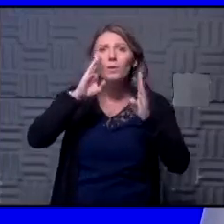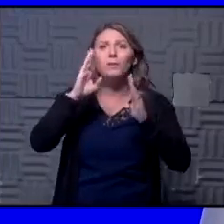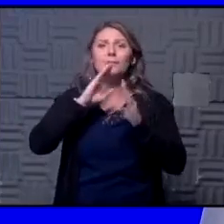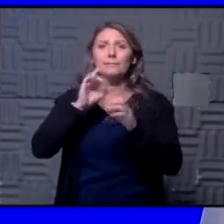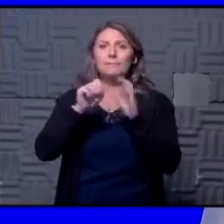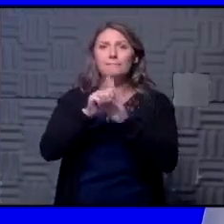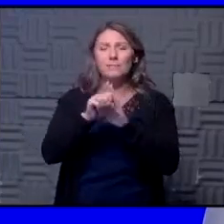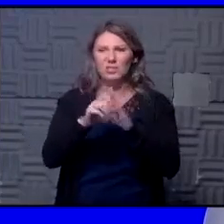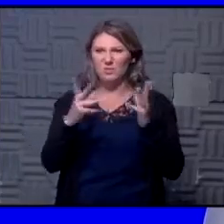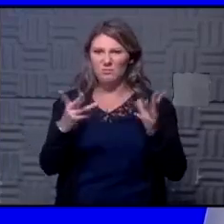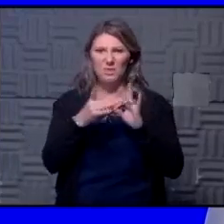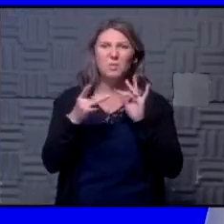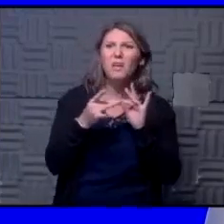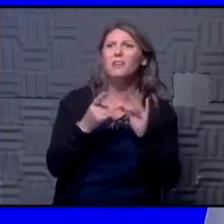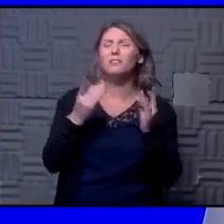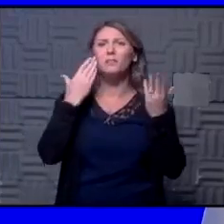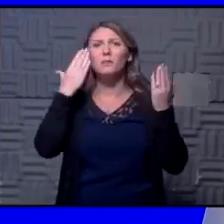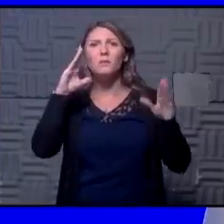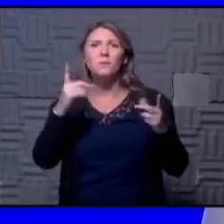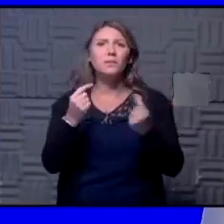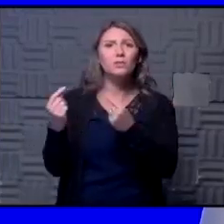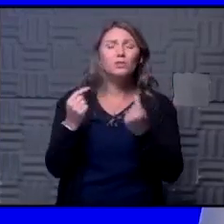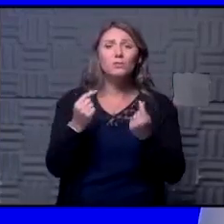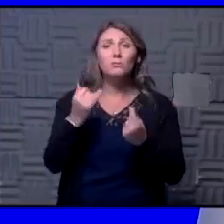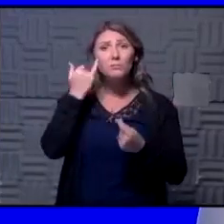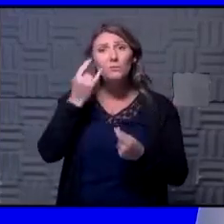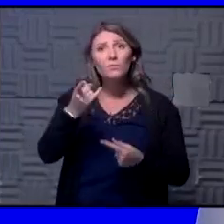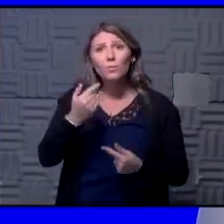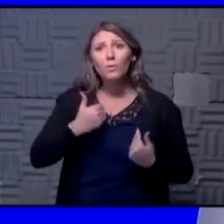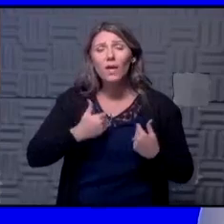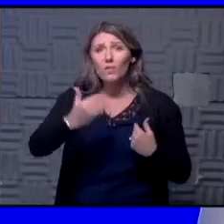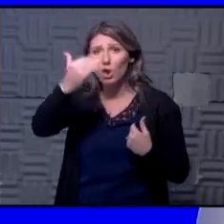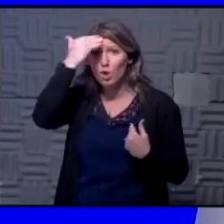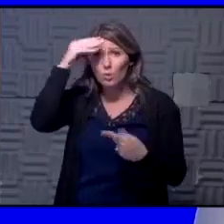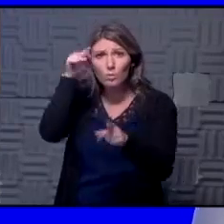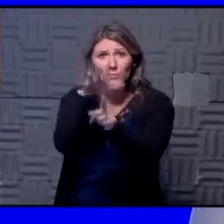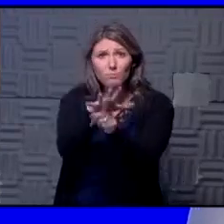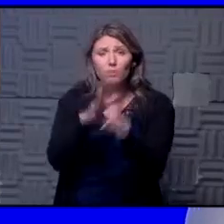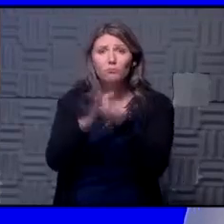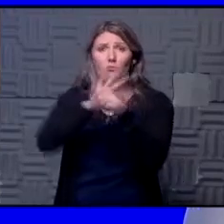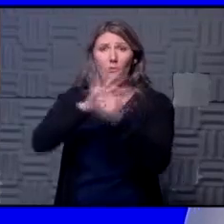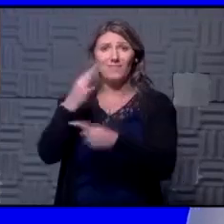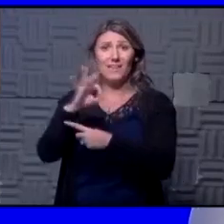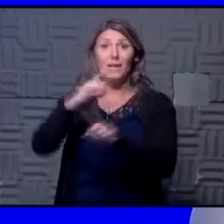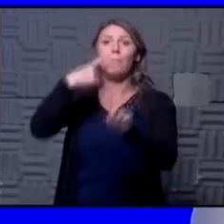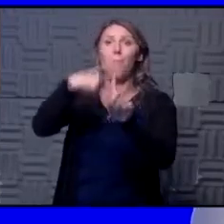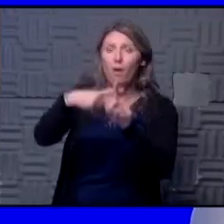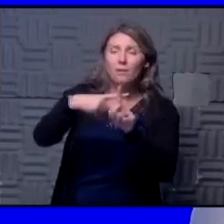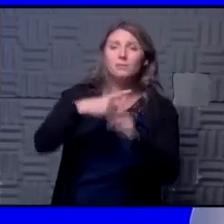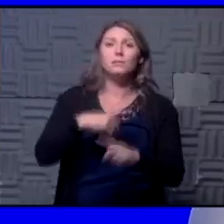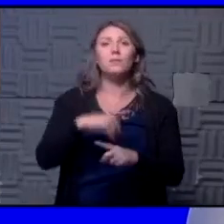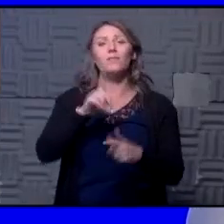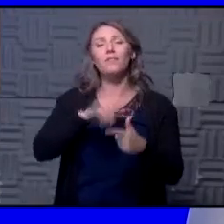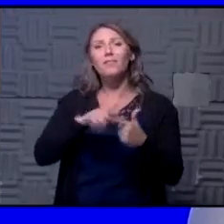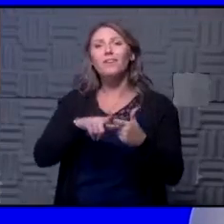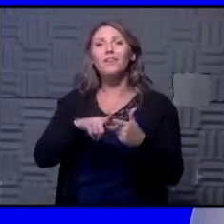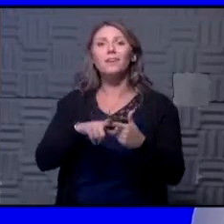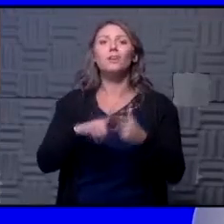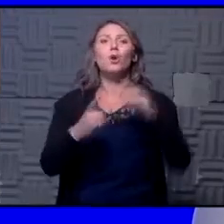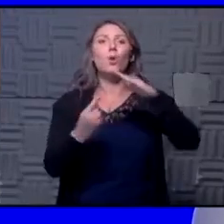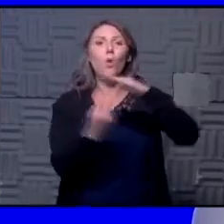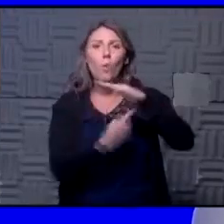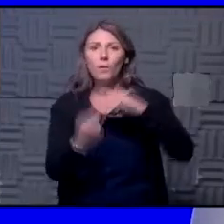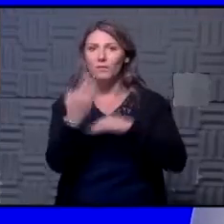if you have known exposure to a case then you need to quarantine for 14 days it is